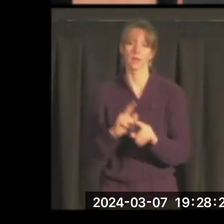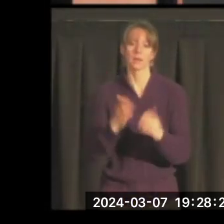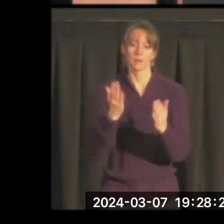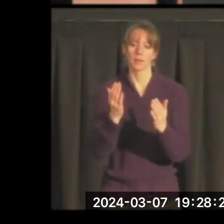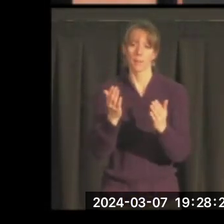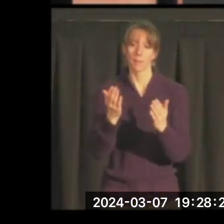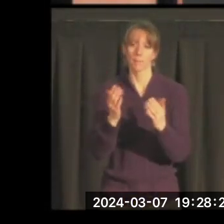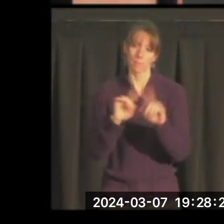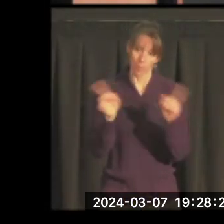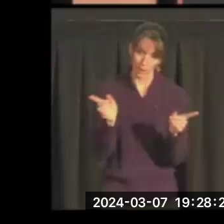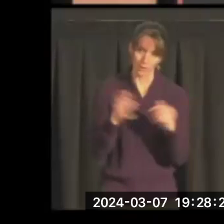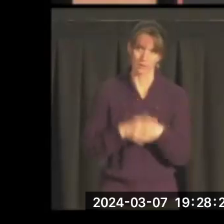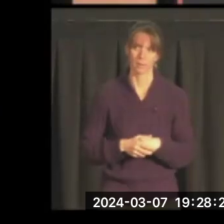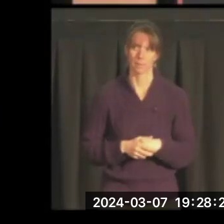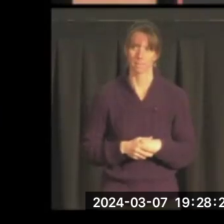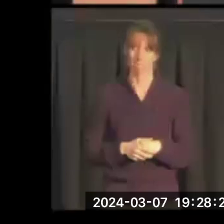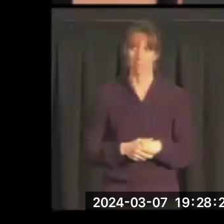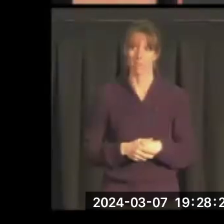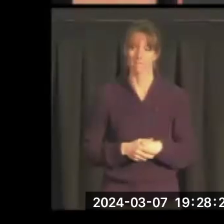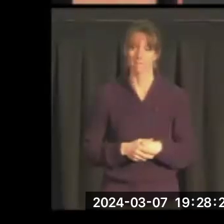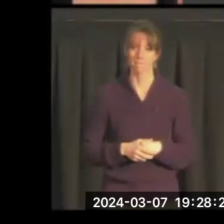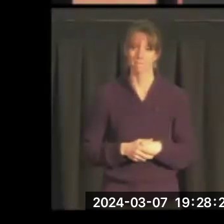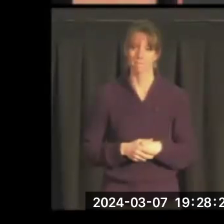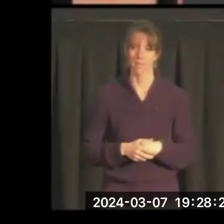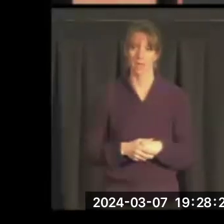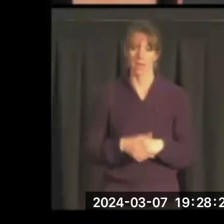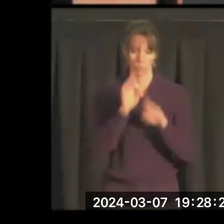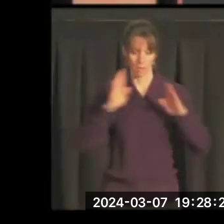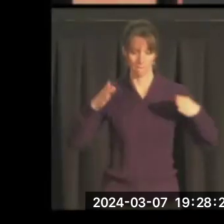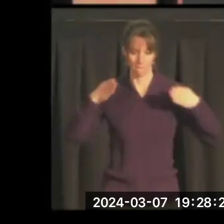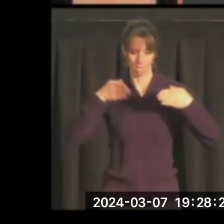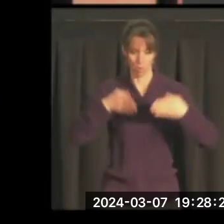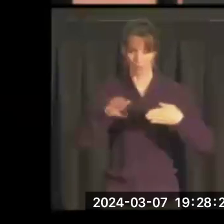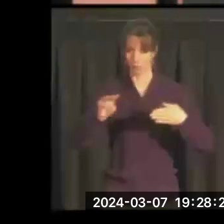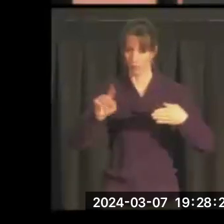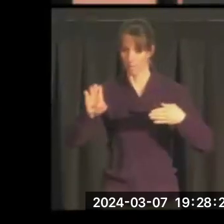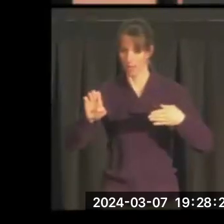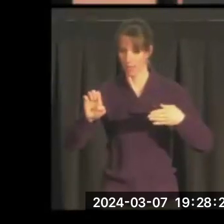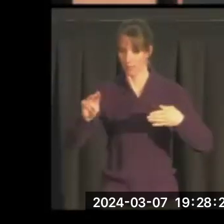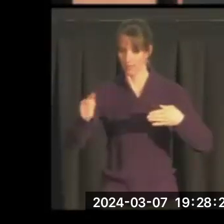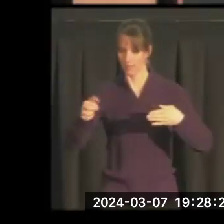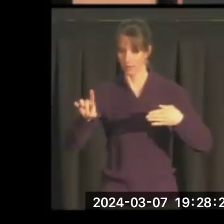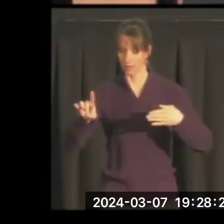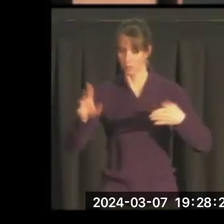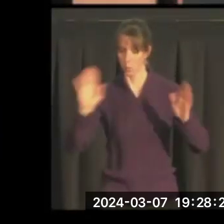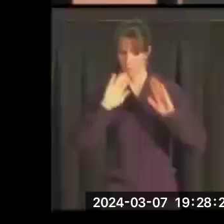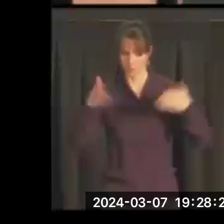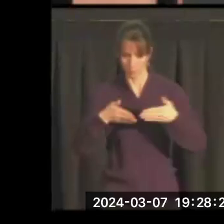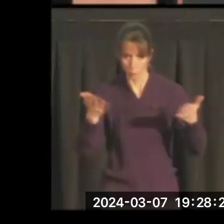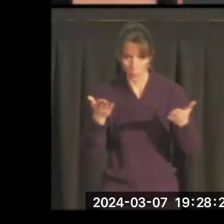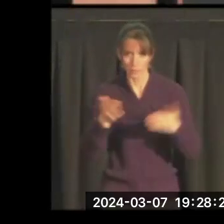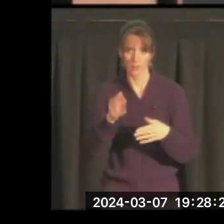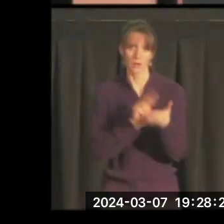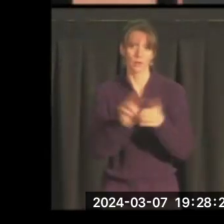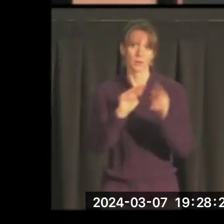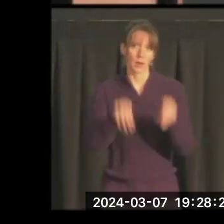the center of their life really, with reference to Mike Mansfield, is the University of Montana. He